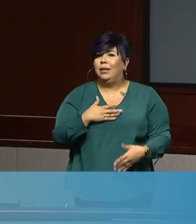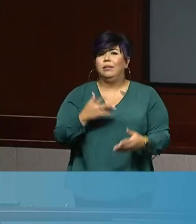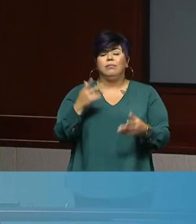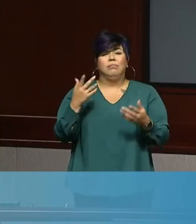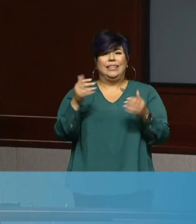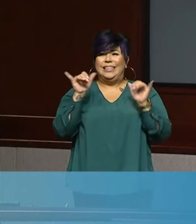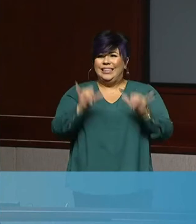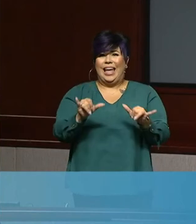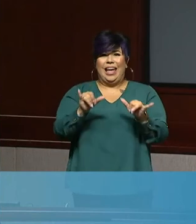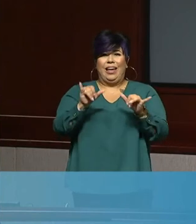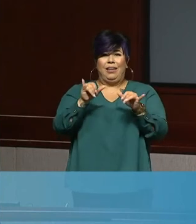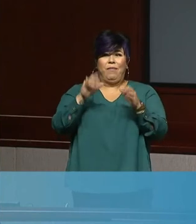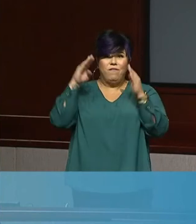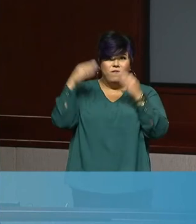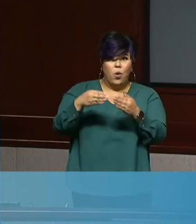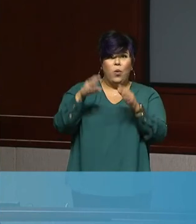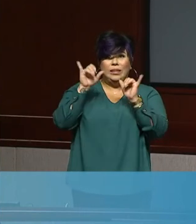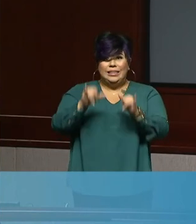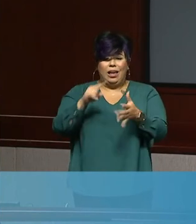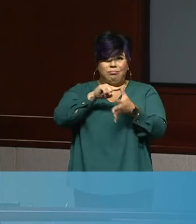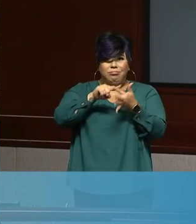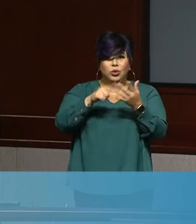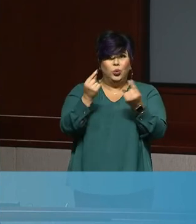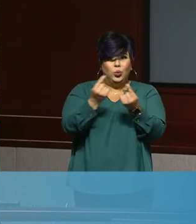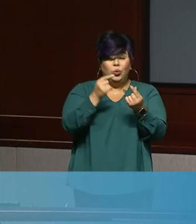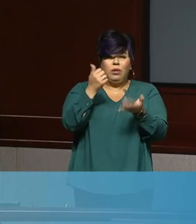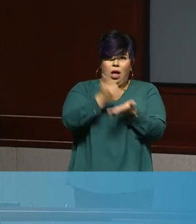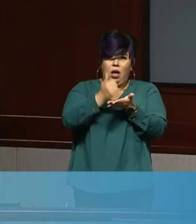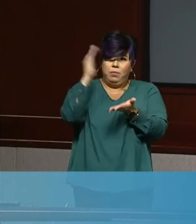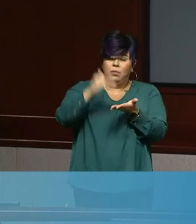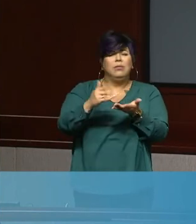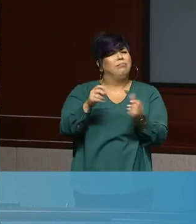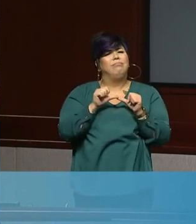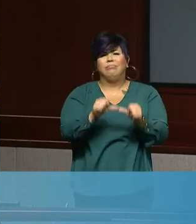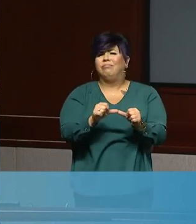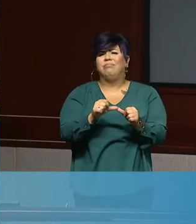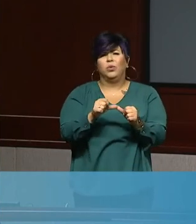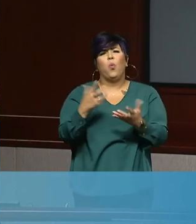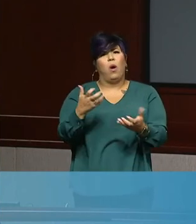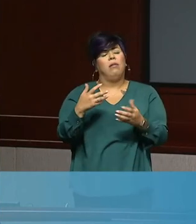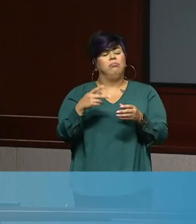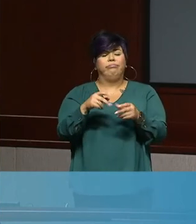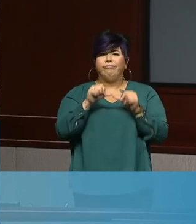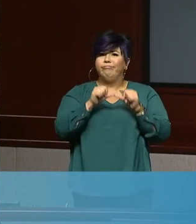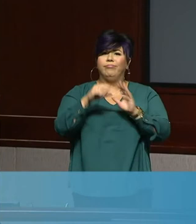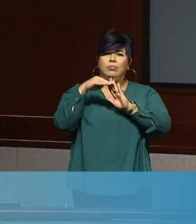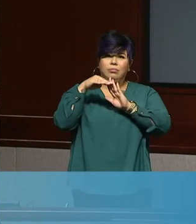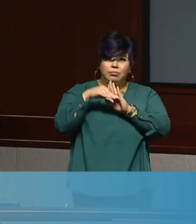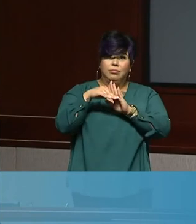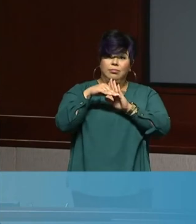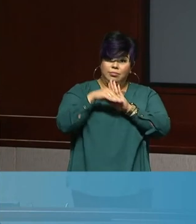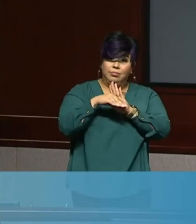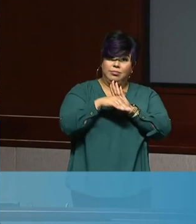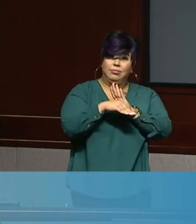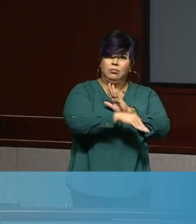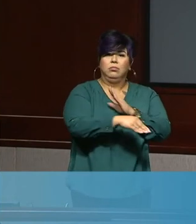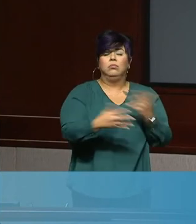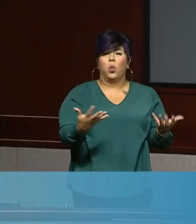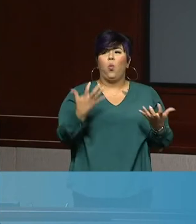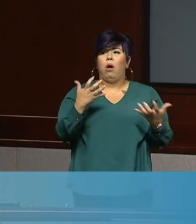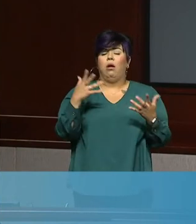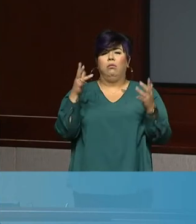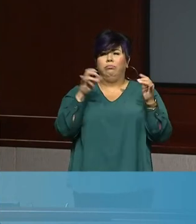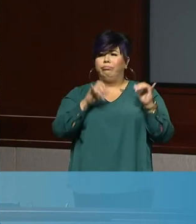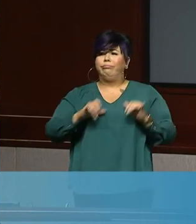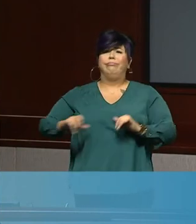all of those interventions so we can continue to see the case rates drive to go down. We can continue to see transmission decrease. We still want everybody who